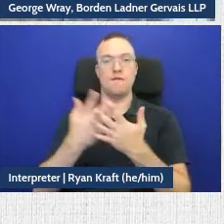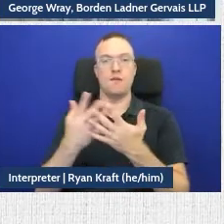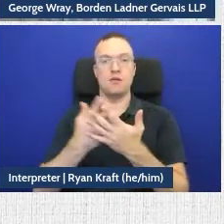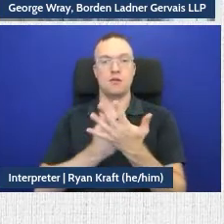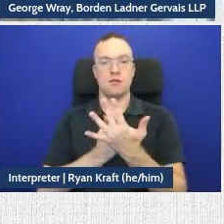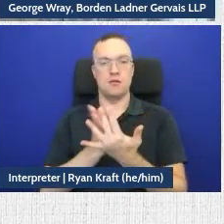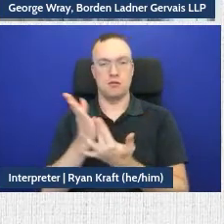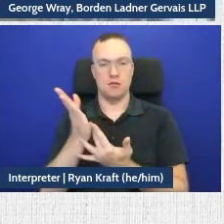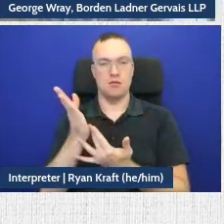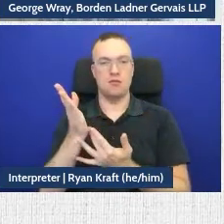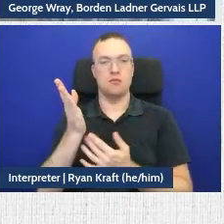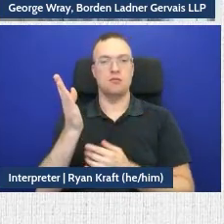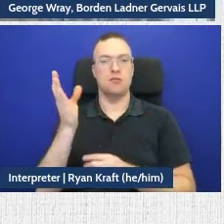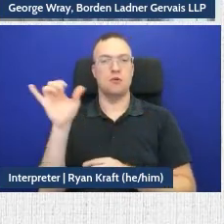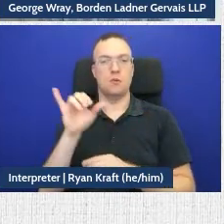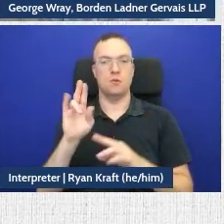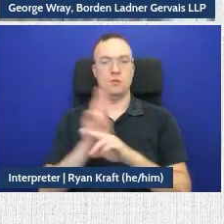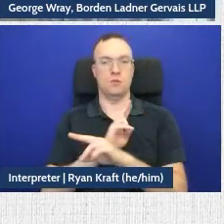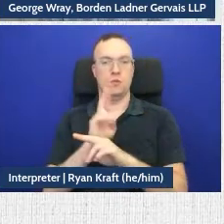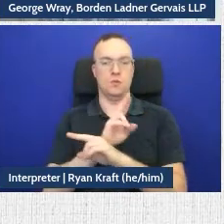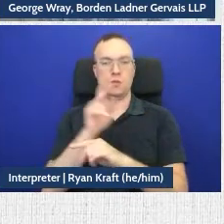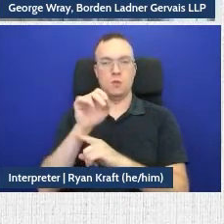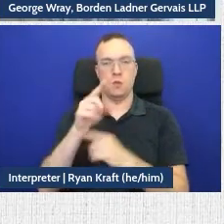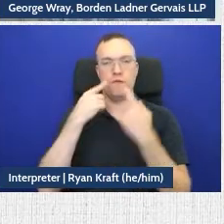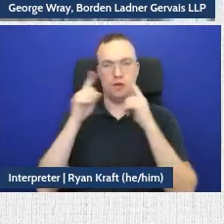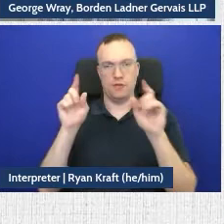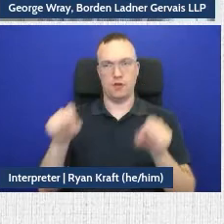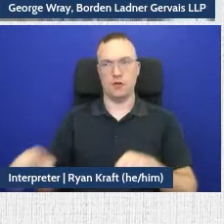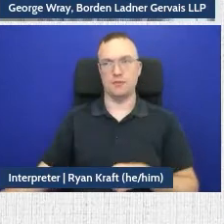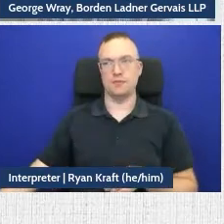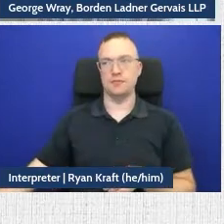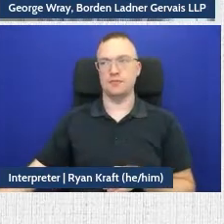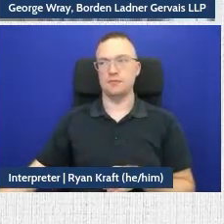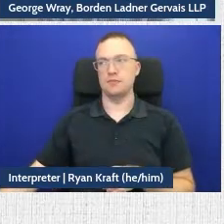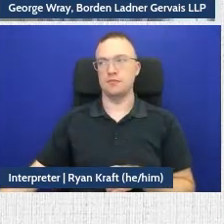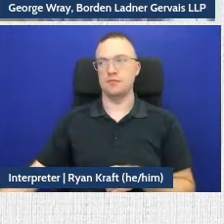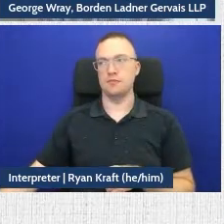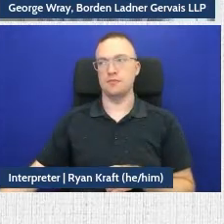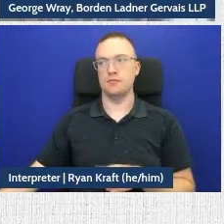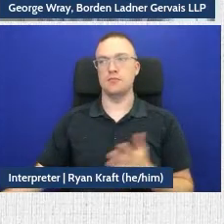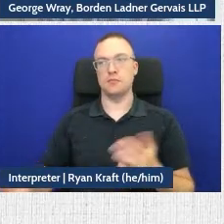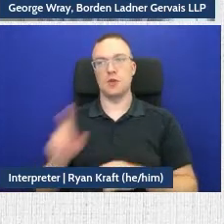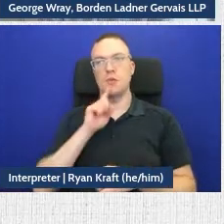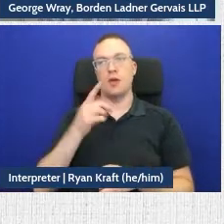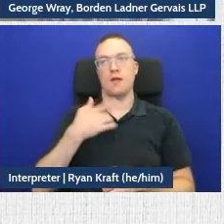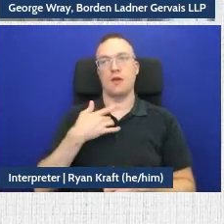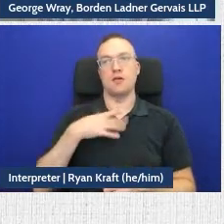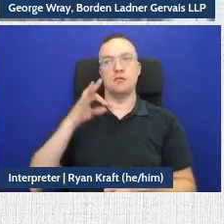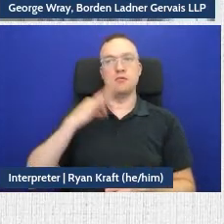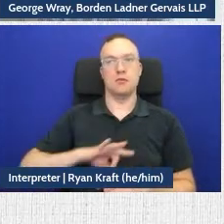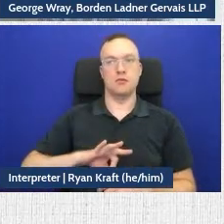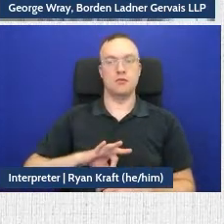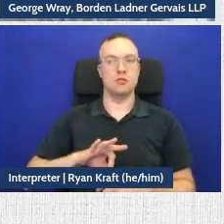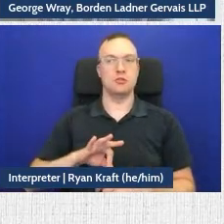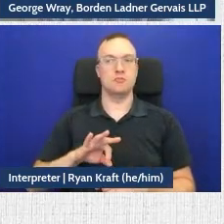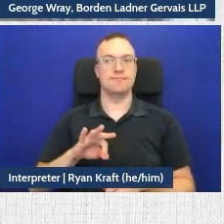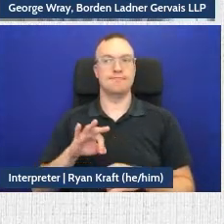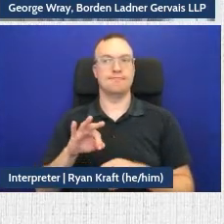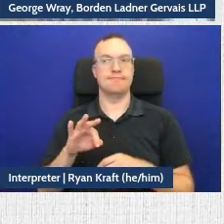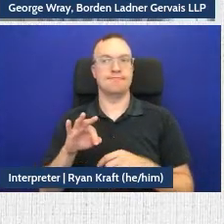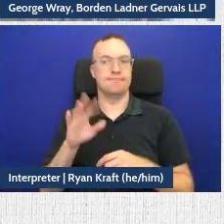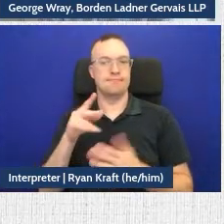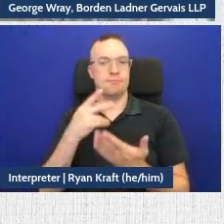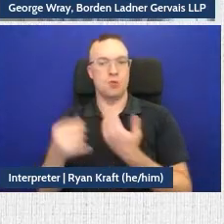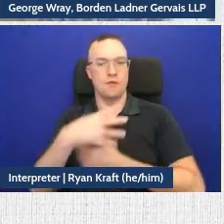and use the tool effectively. And honestly, I'm very privileged to be part of this project because I feel I'm